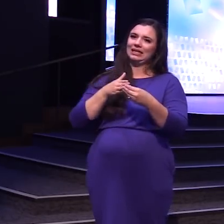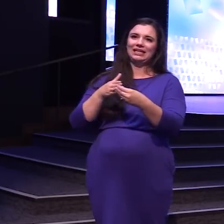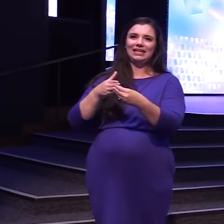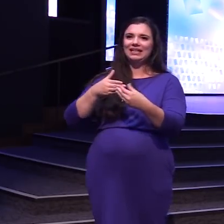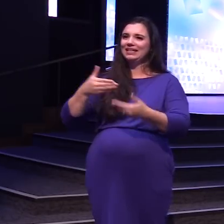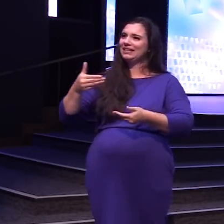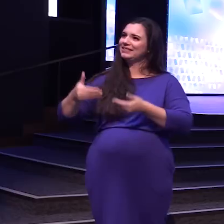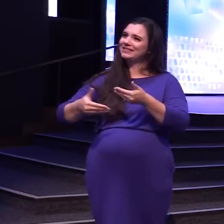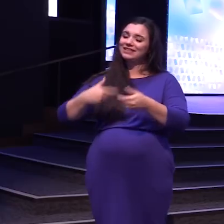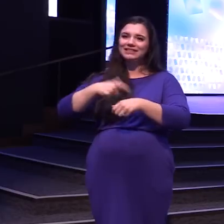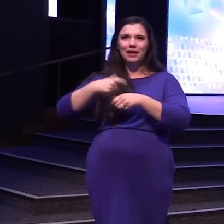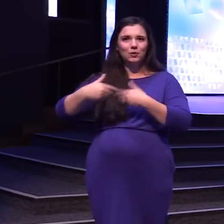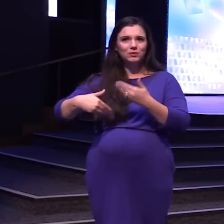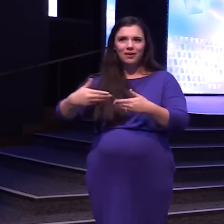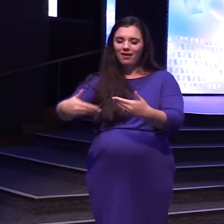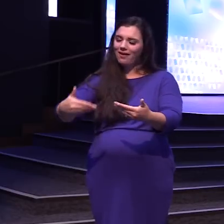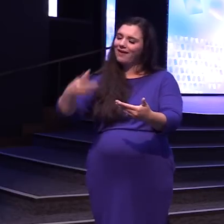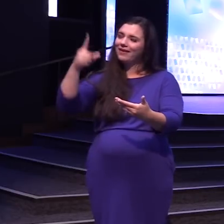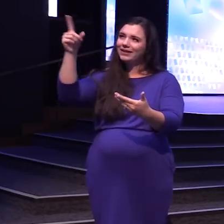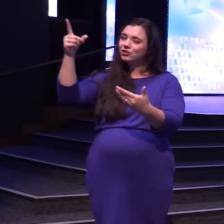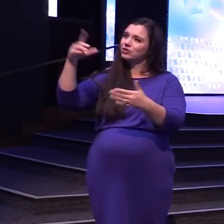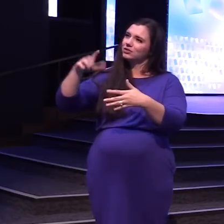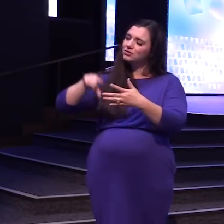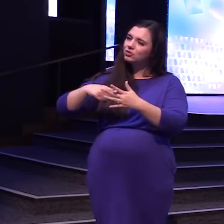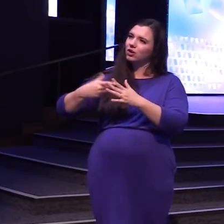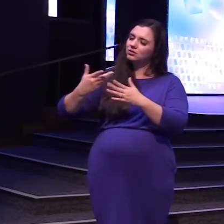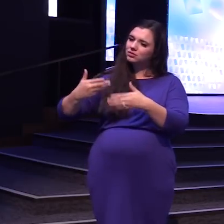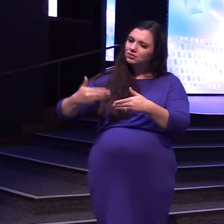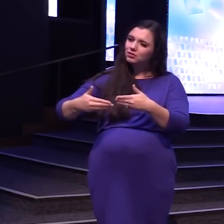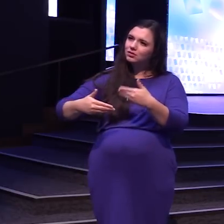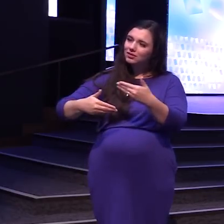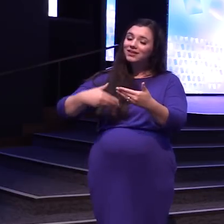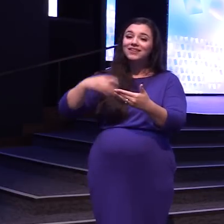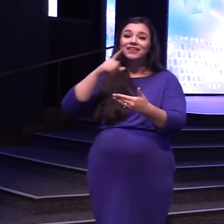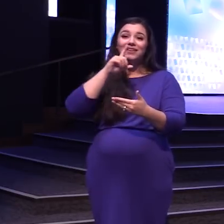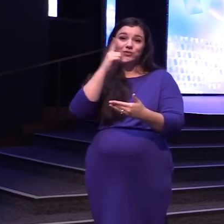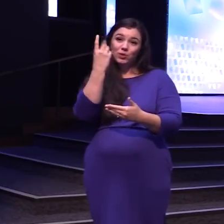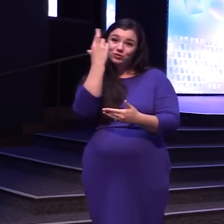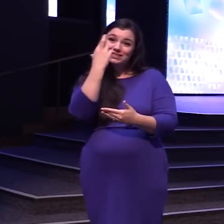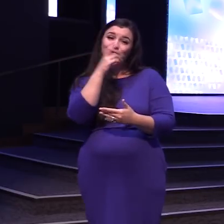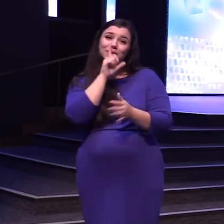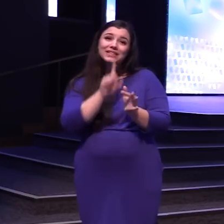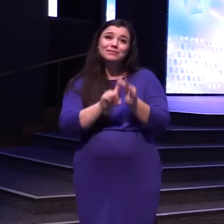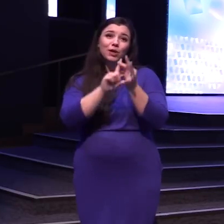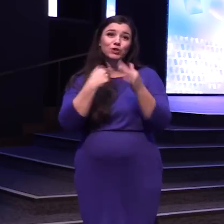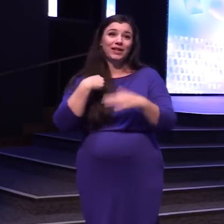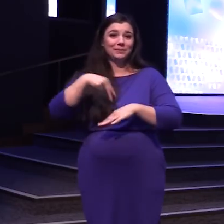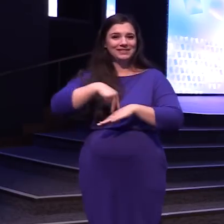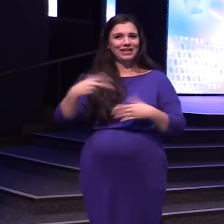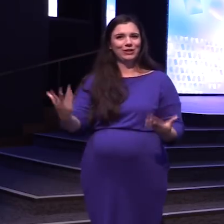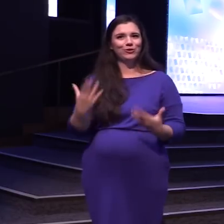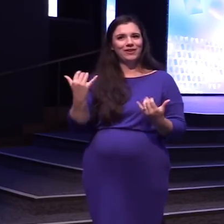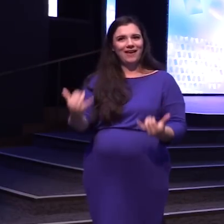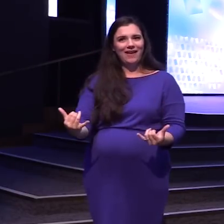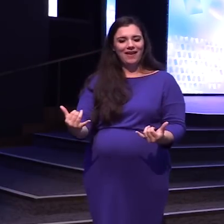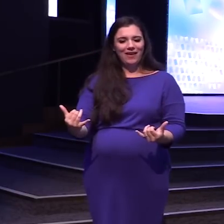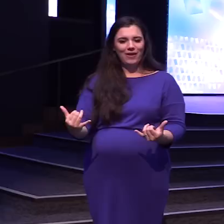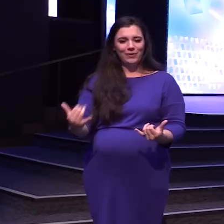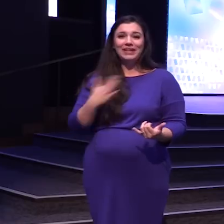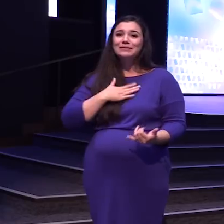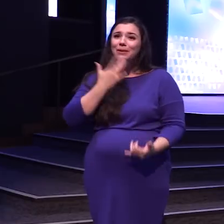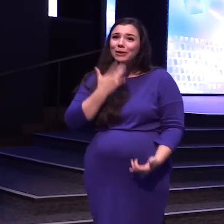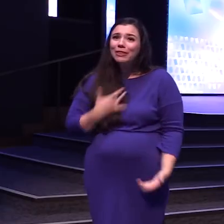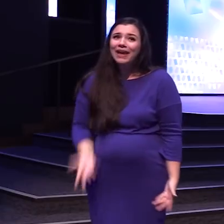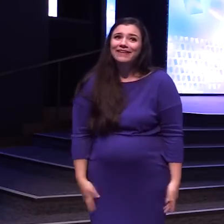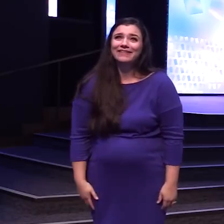As time goes by And that's why One of the reasons Why it's really special That I'm standing here Right now And it's my birthday